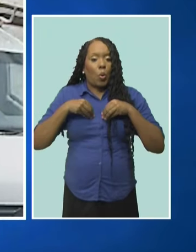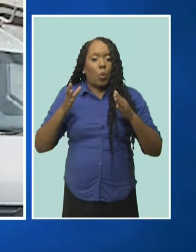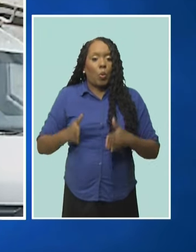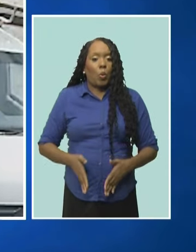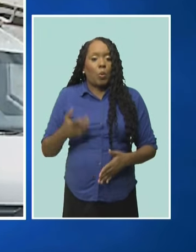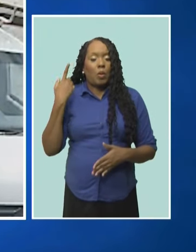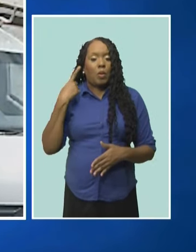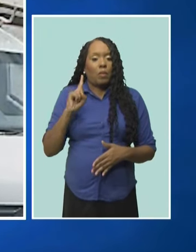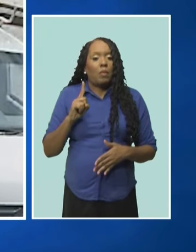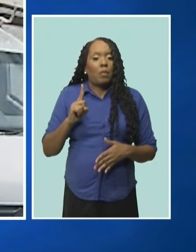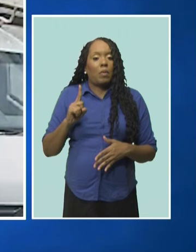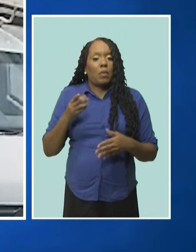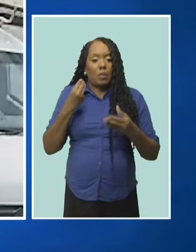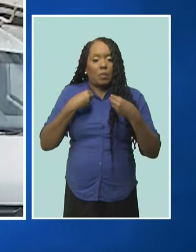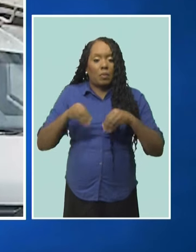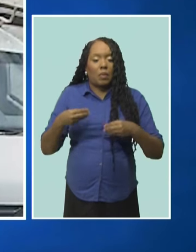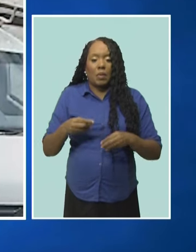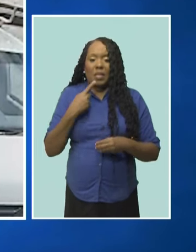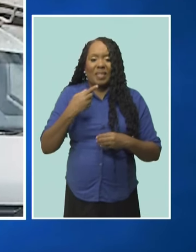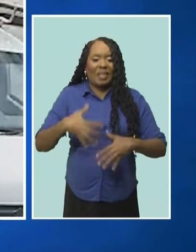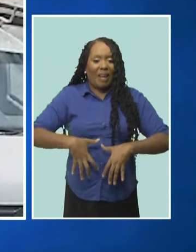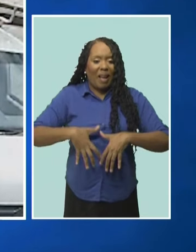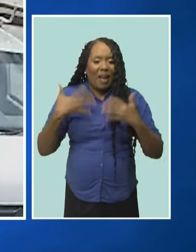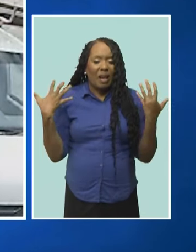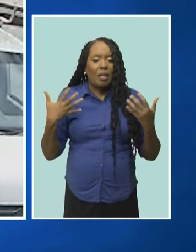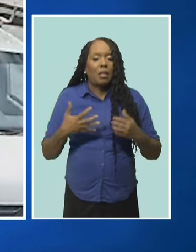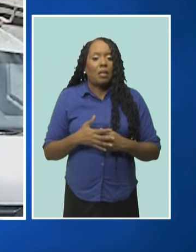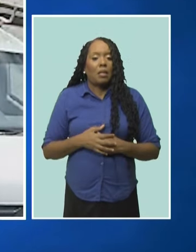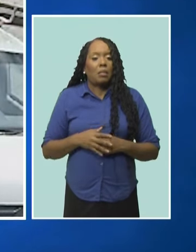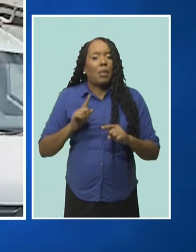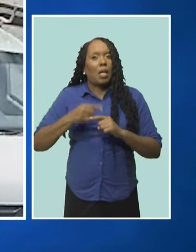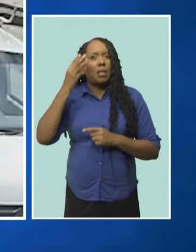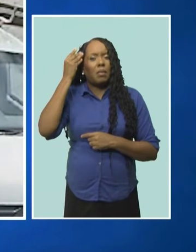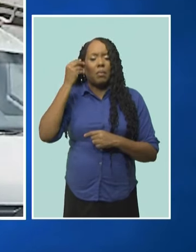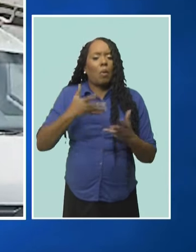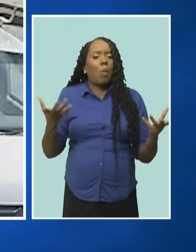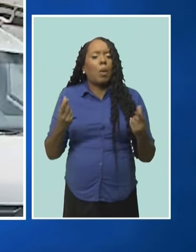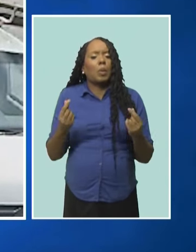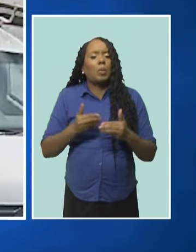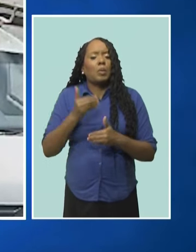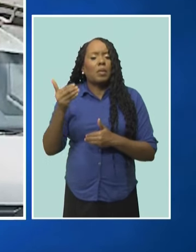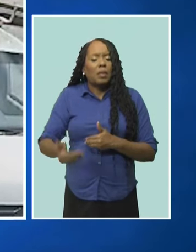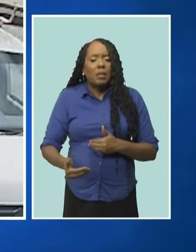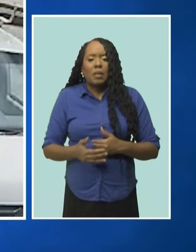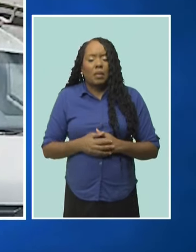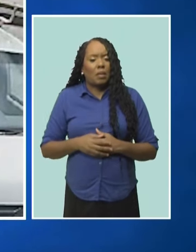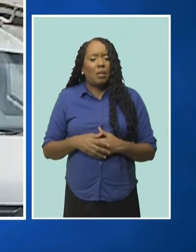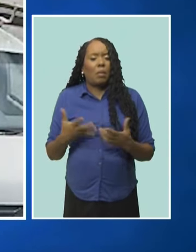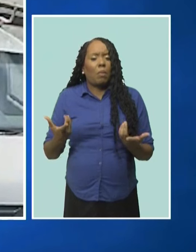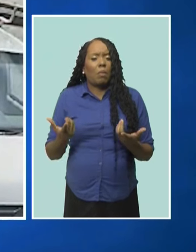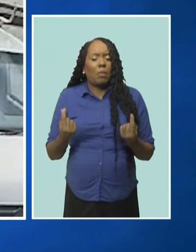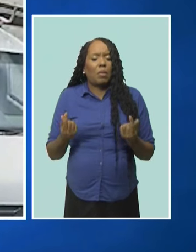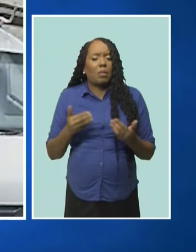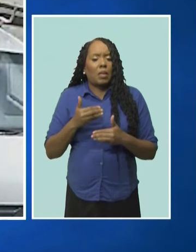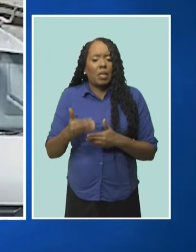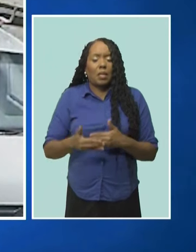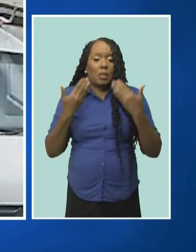to speak on camera, says she's angry. But she's also thinking about her next move following the robbery.